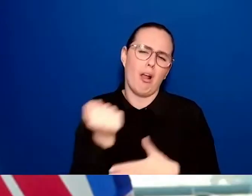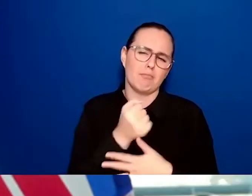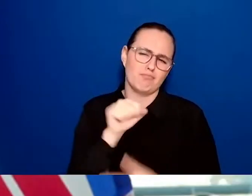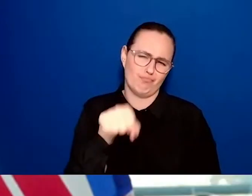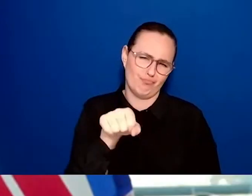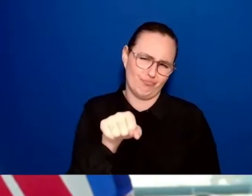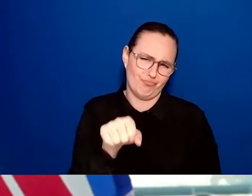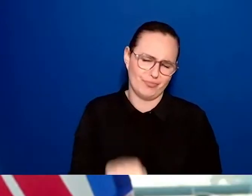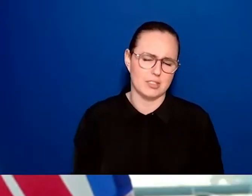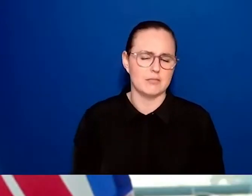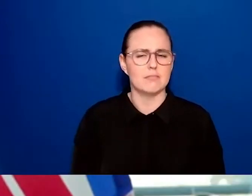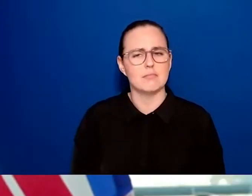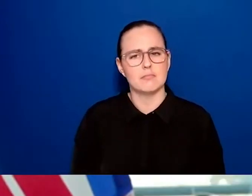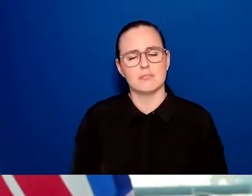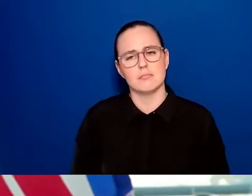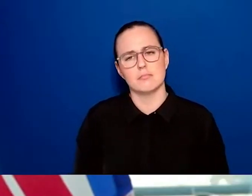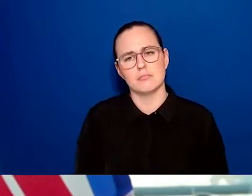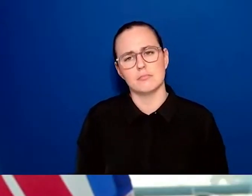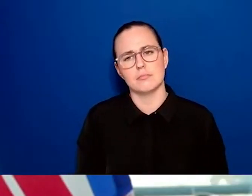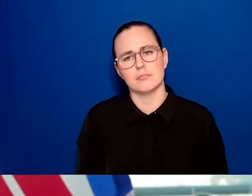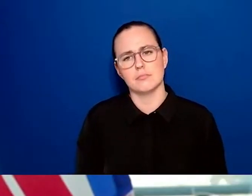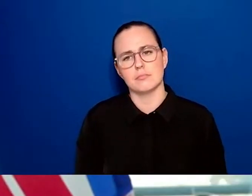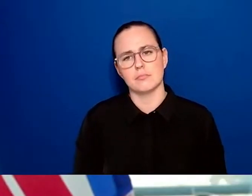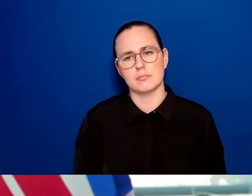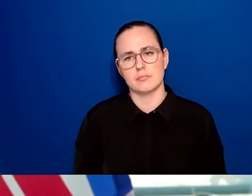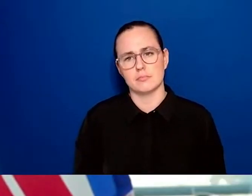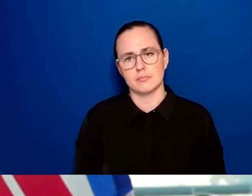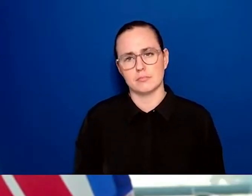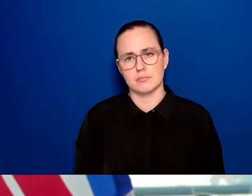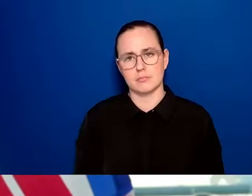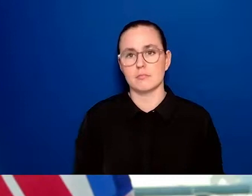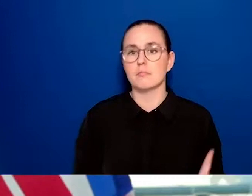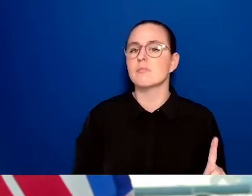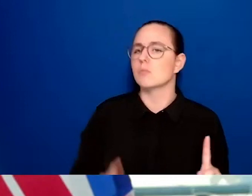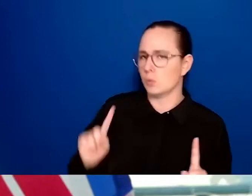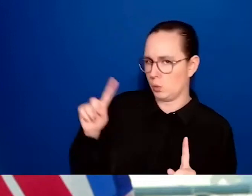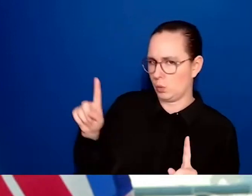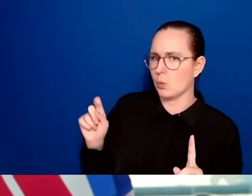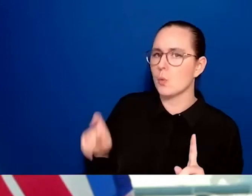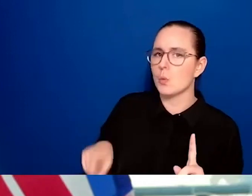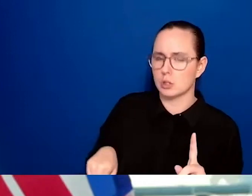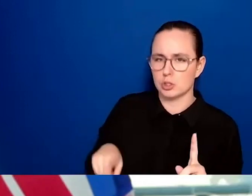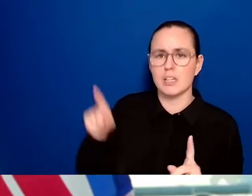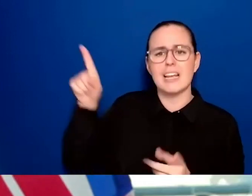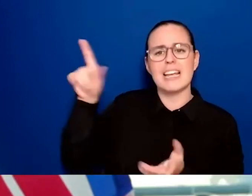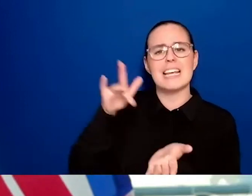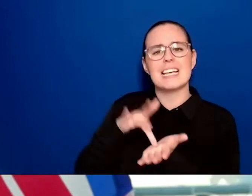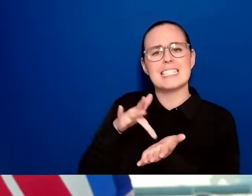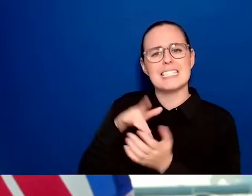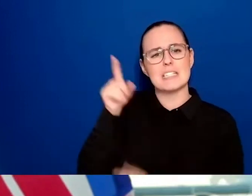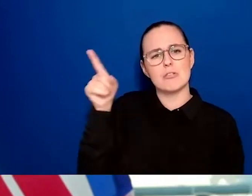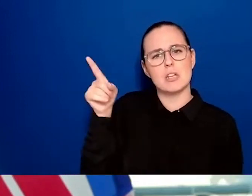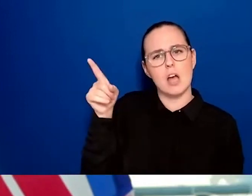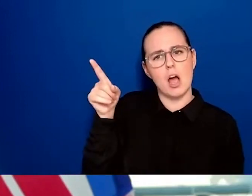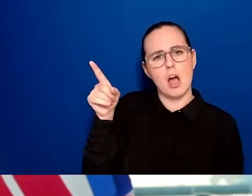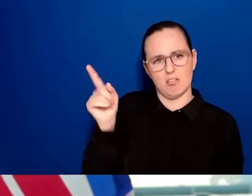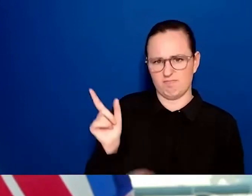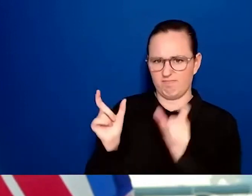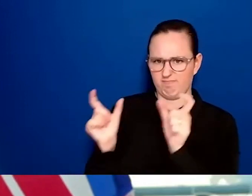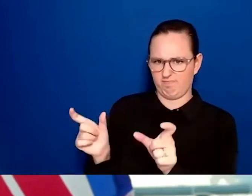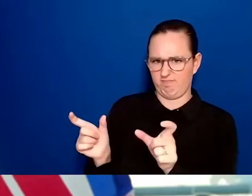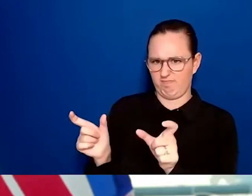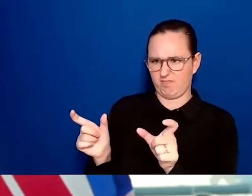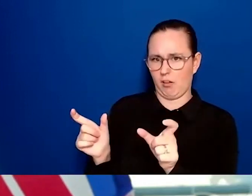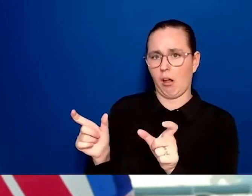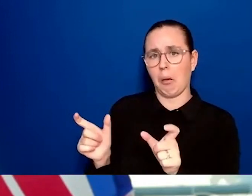You mentioned removing restrictions in the interior health region, can you specifically provide some details as